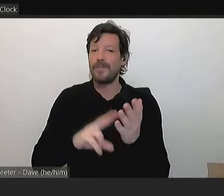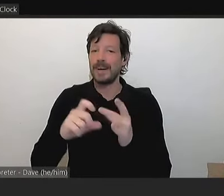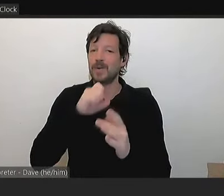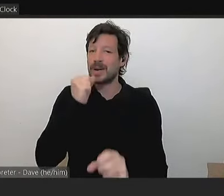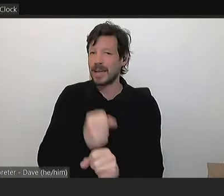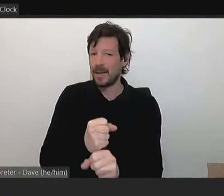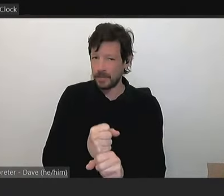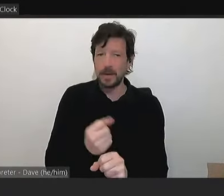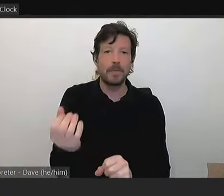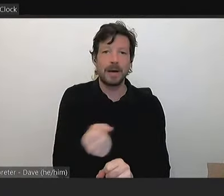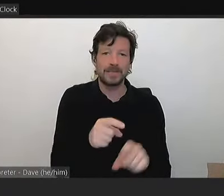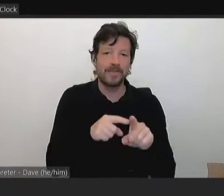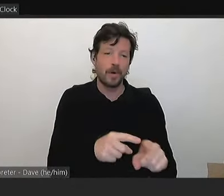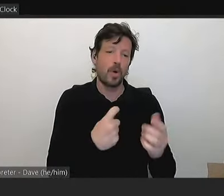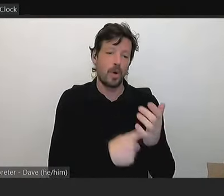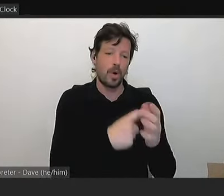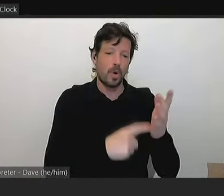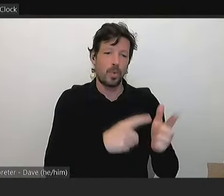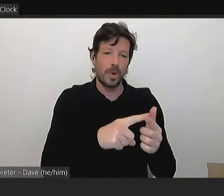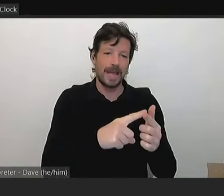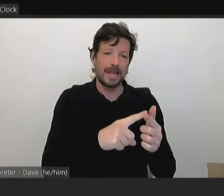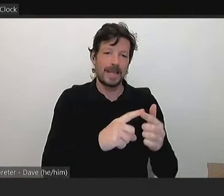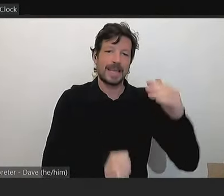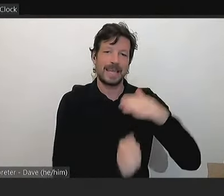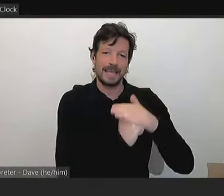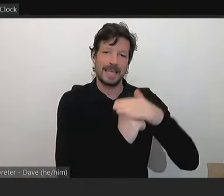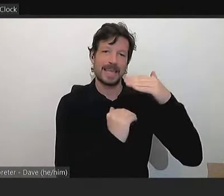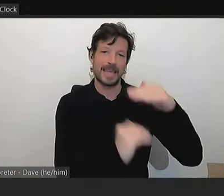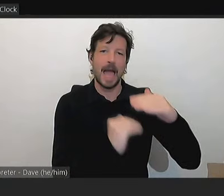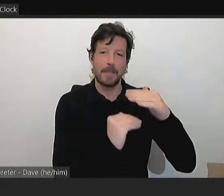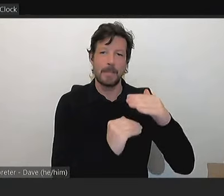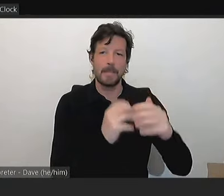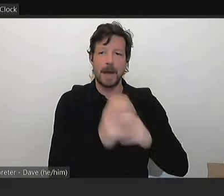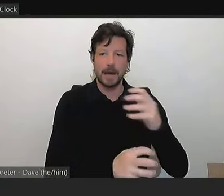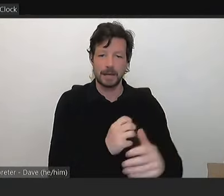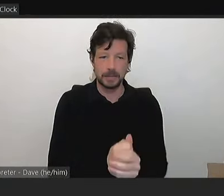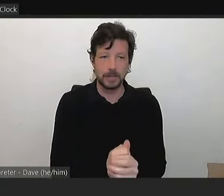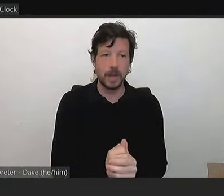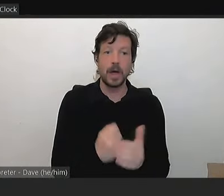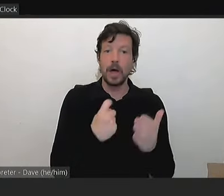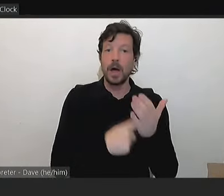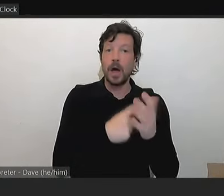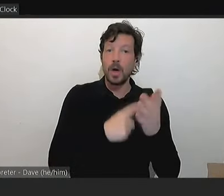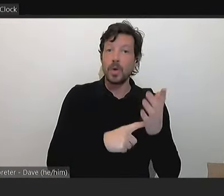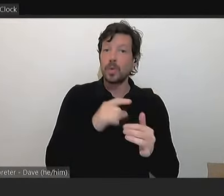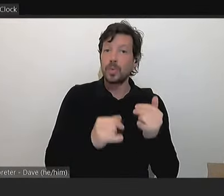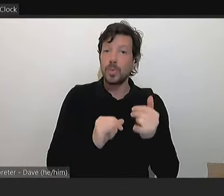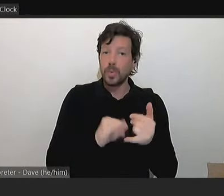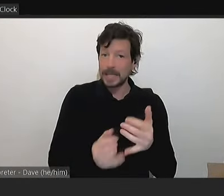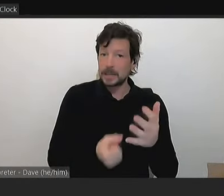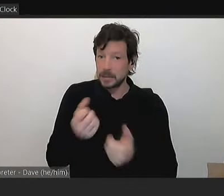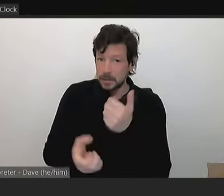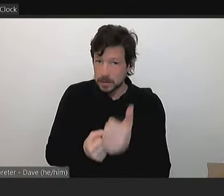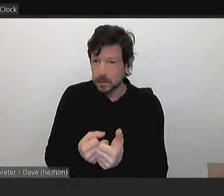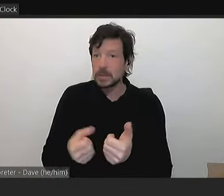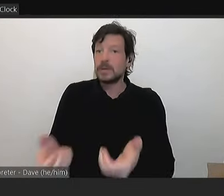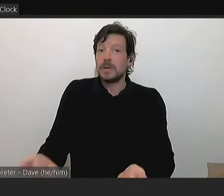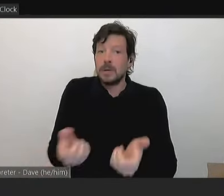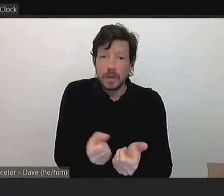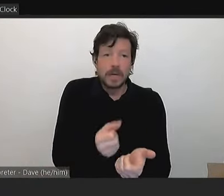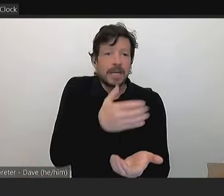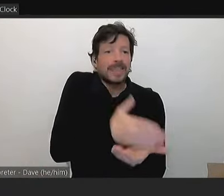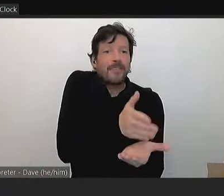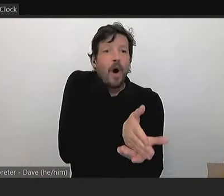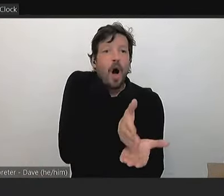the rate cap mechanism. The total amount of rates and charges to be received by Council is then divided by the